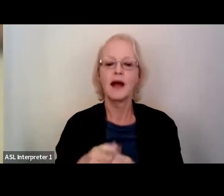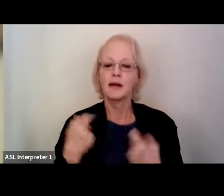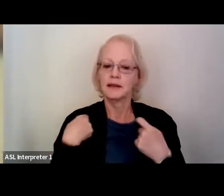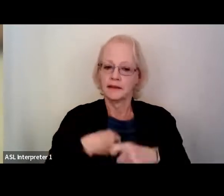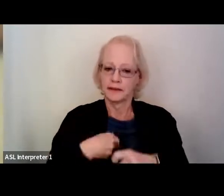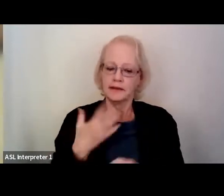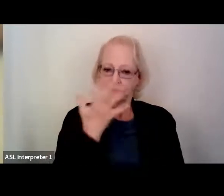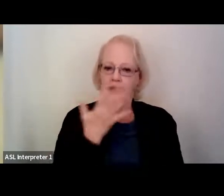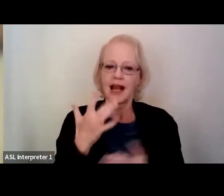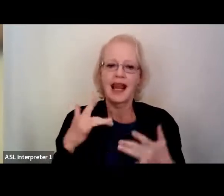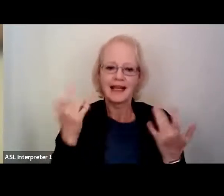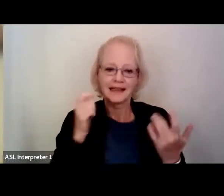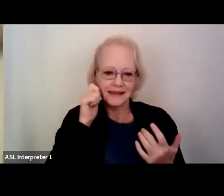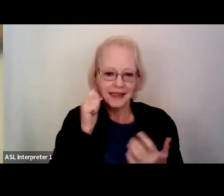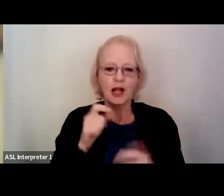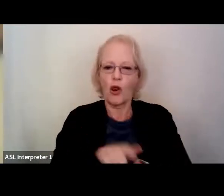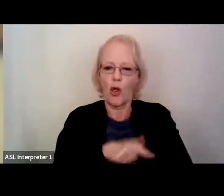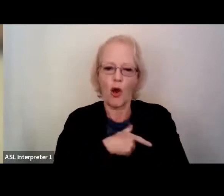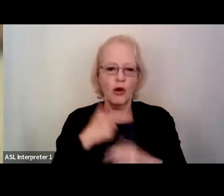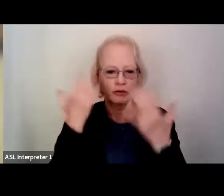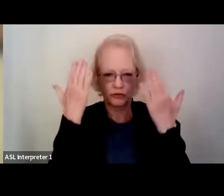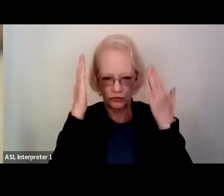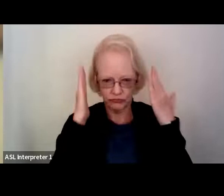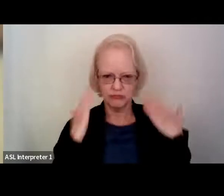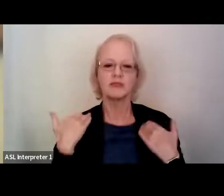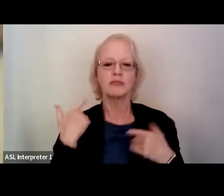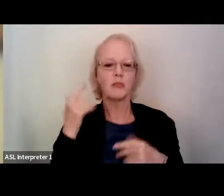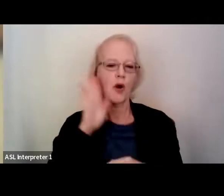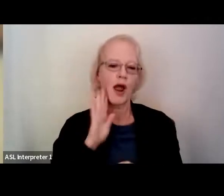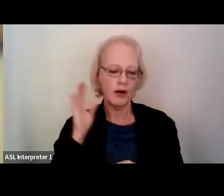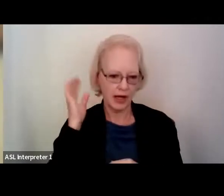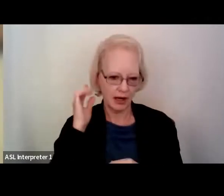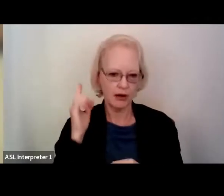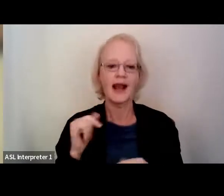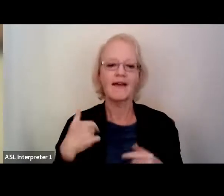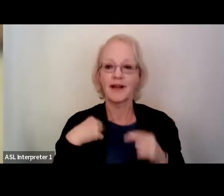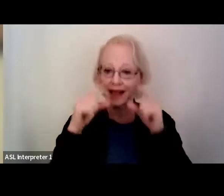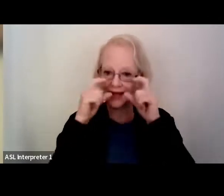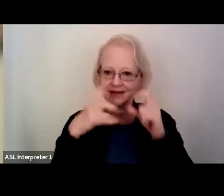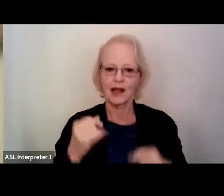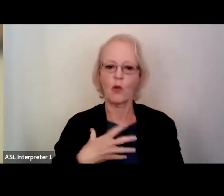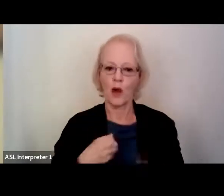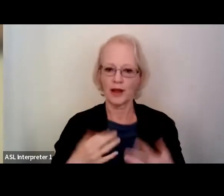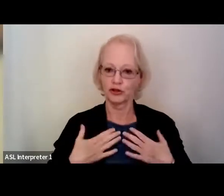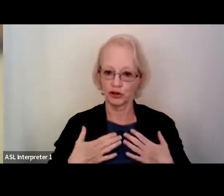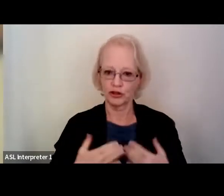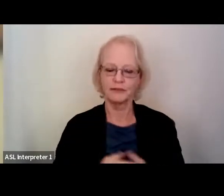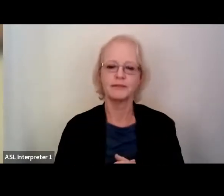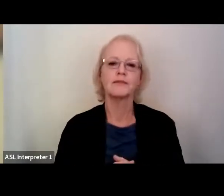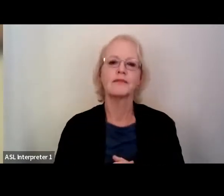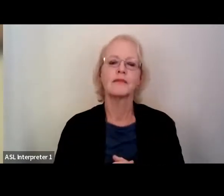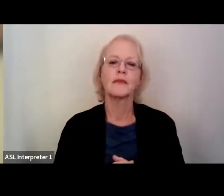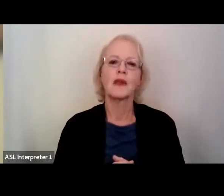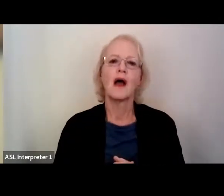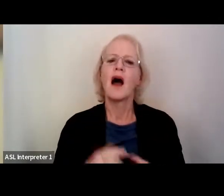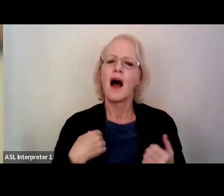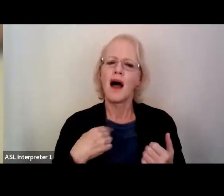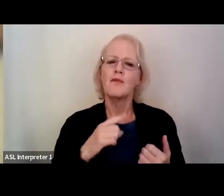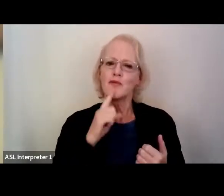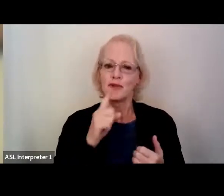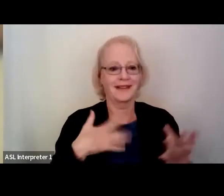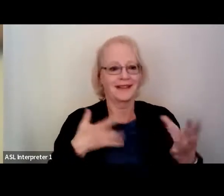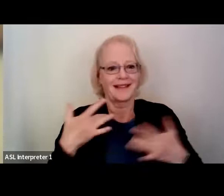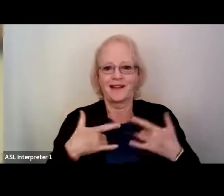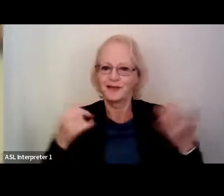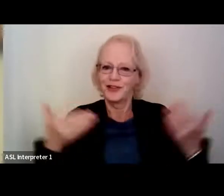and long dark brown hair. I'm wearing glasses and a white shirt. I'm very excited to be introducing our presenters